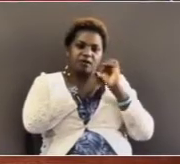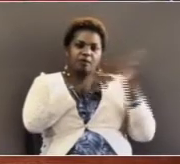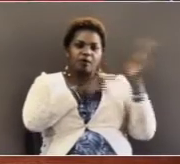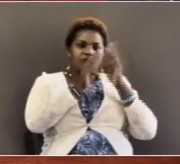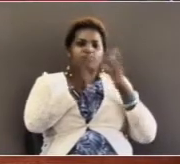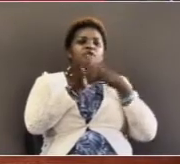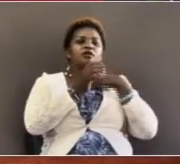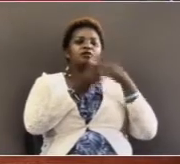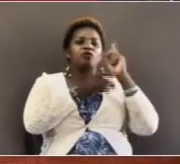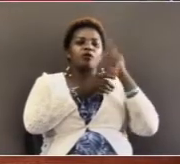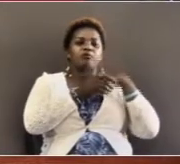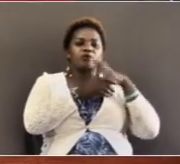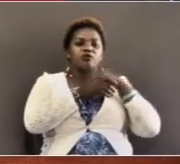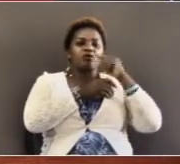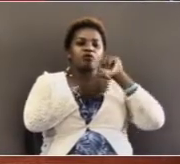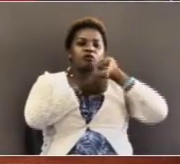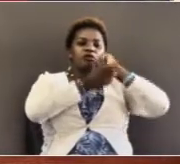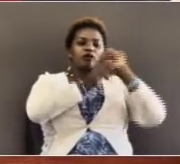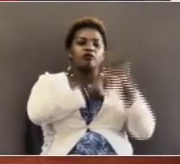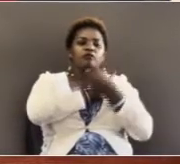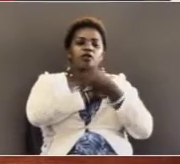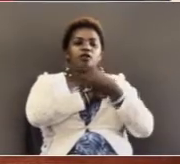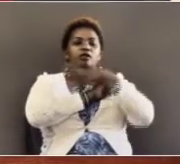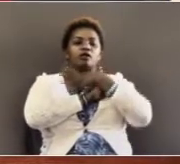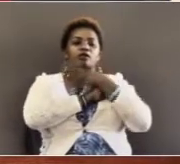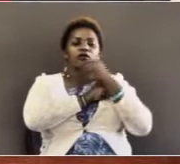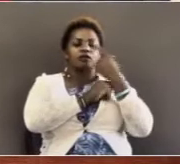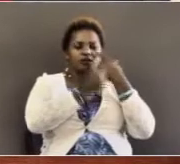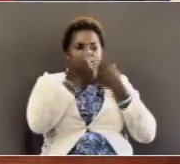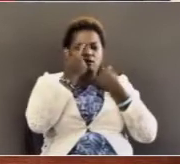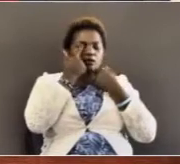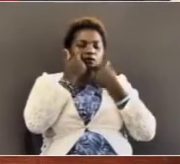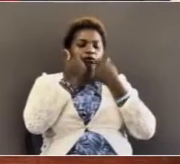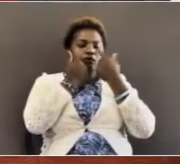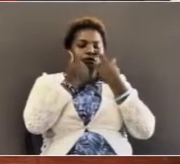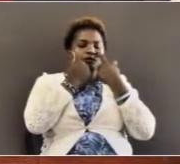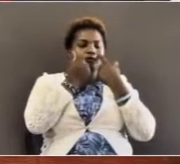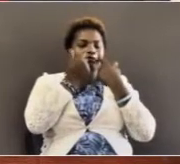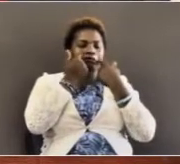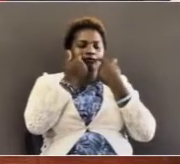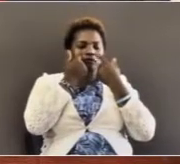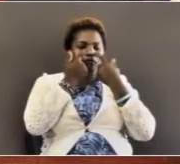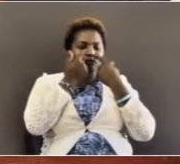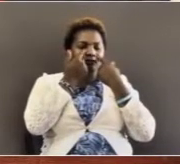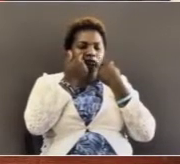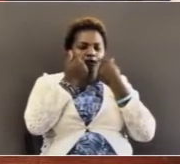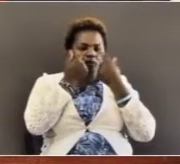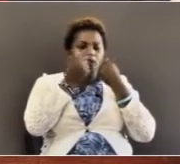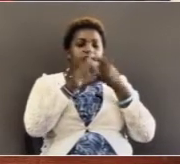we need someone whom we can trust to walk with us